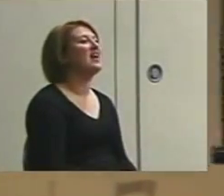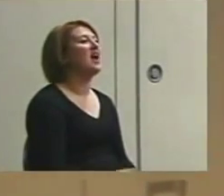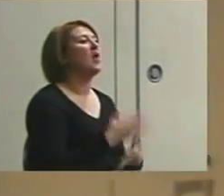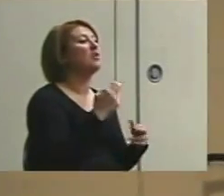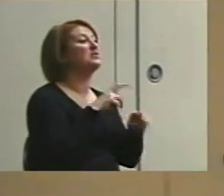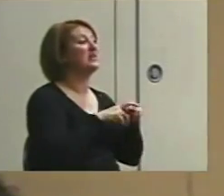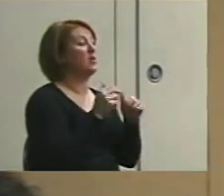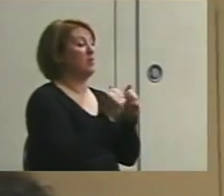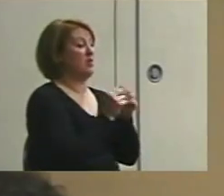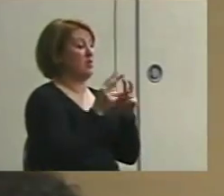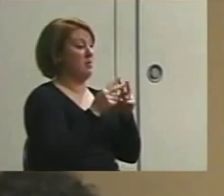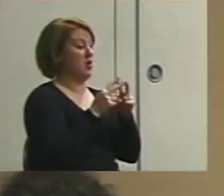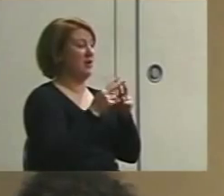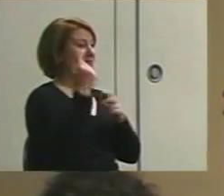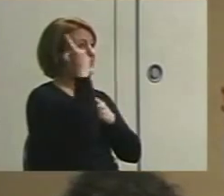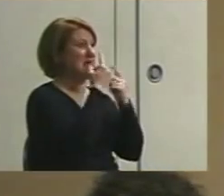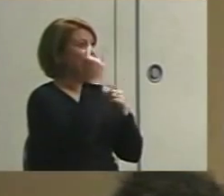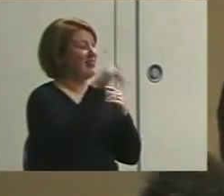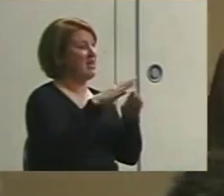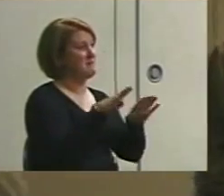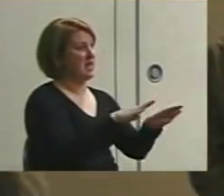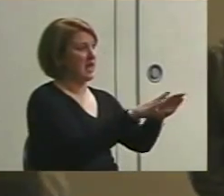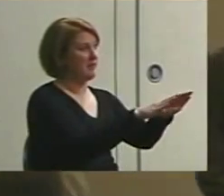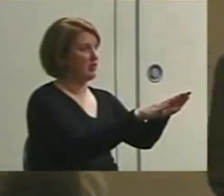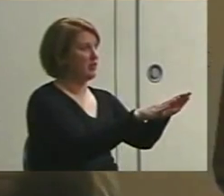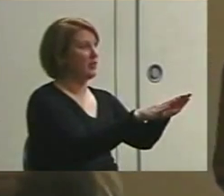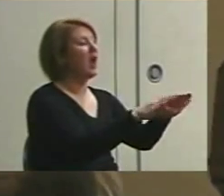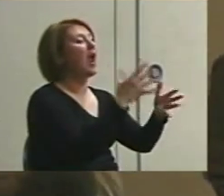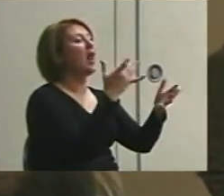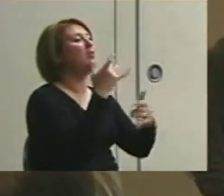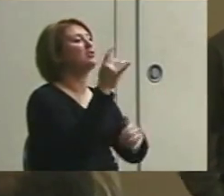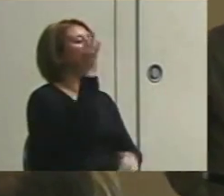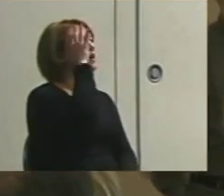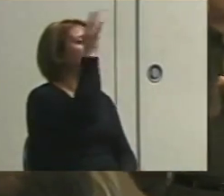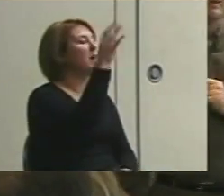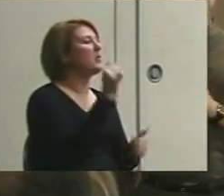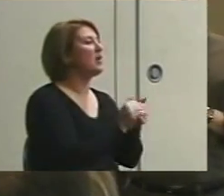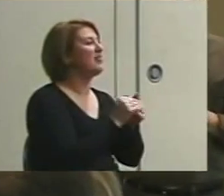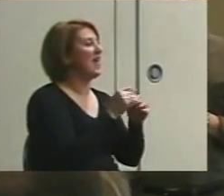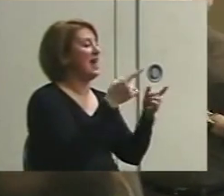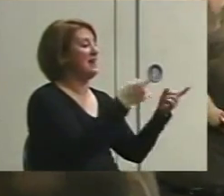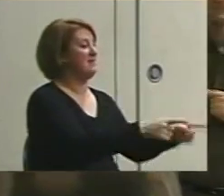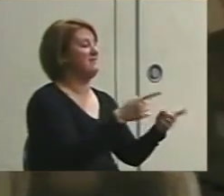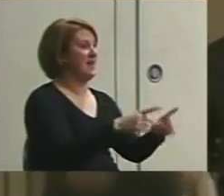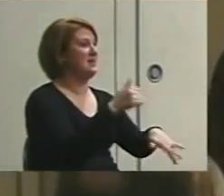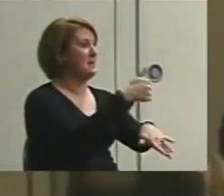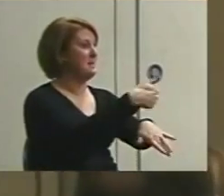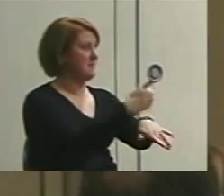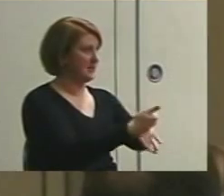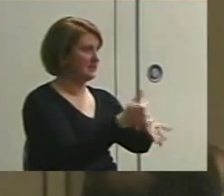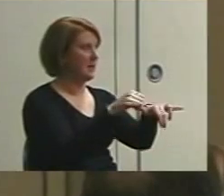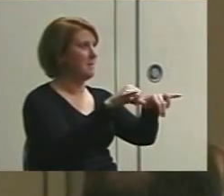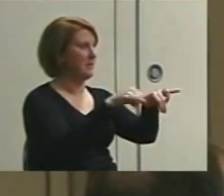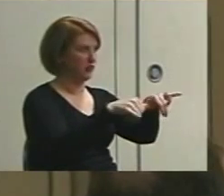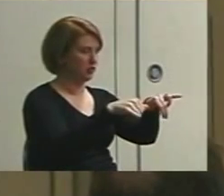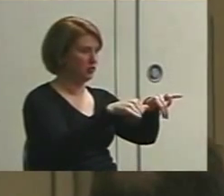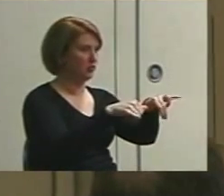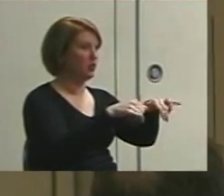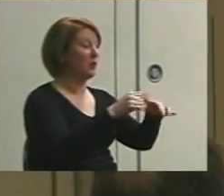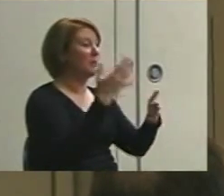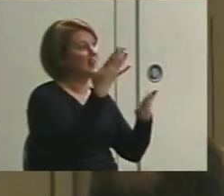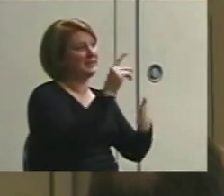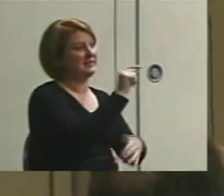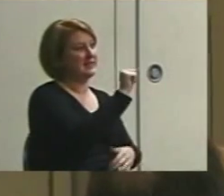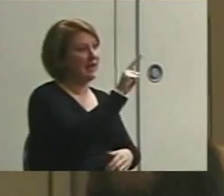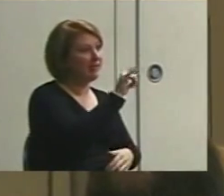sit with your partner and want you to think about what that behavior is and I want you to come up with an event based measure. So you're either going to tally